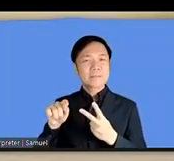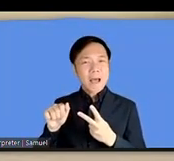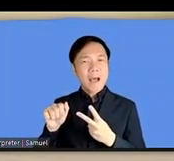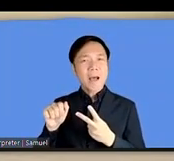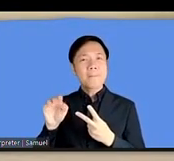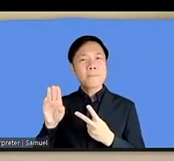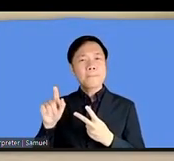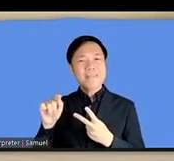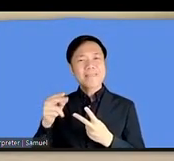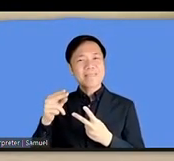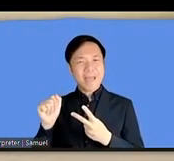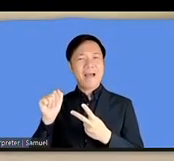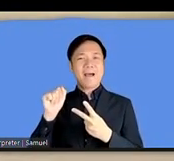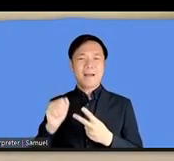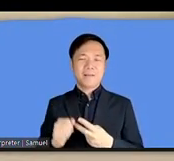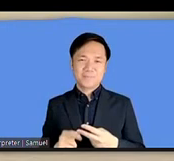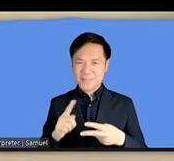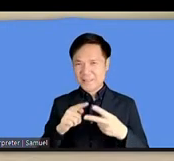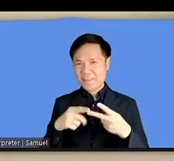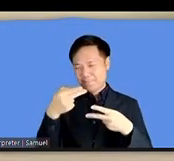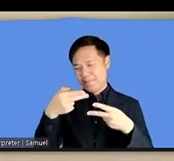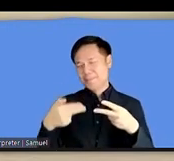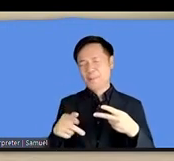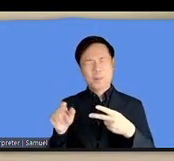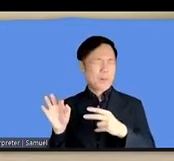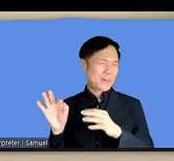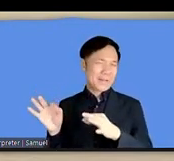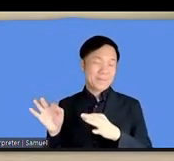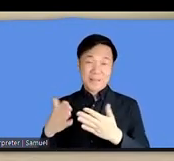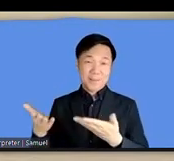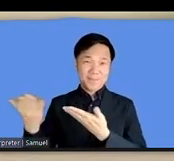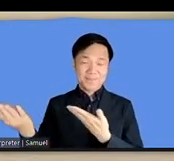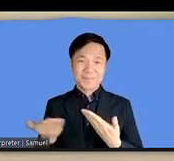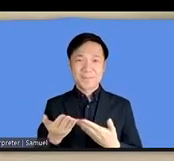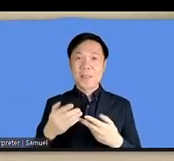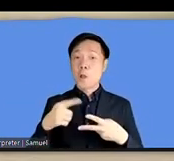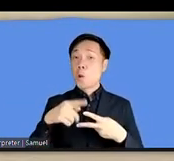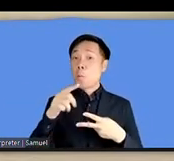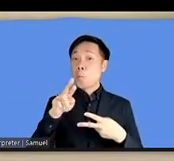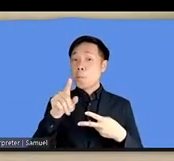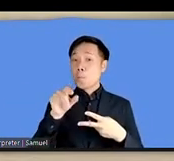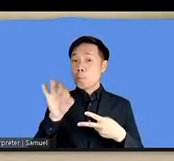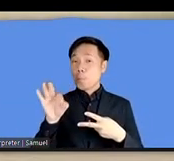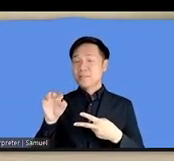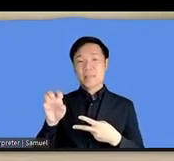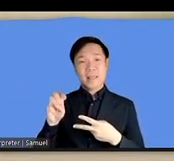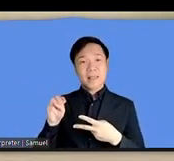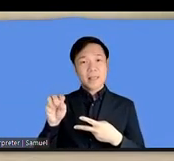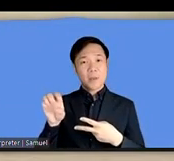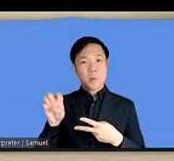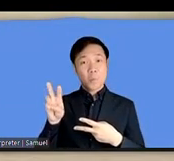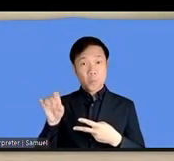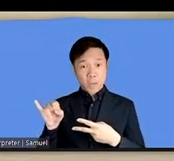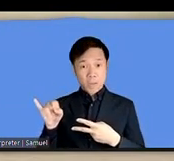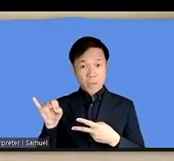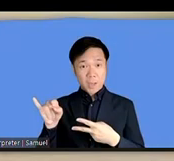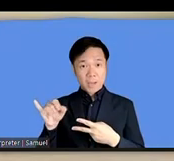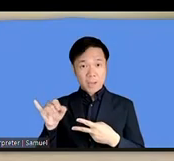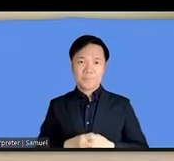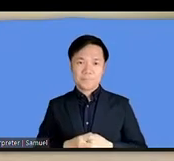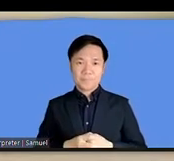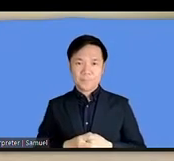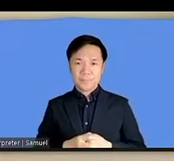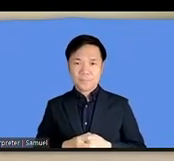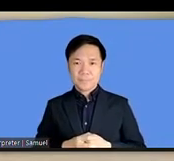in this room uh let's listen to uh professor inoway first who would be uh talking to us